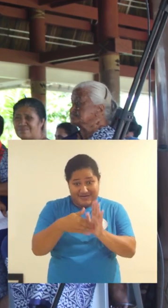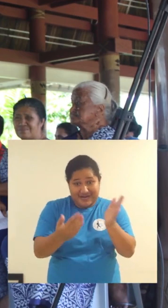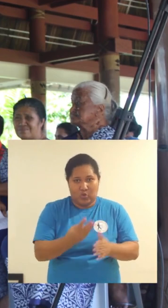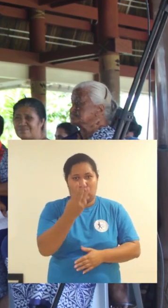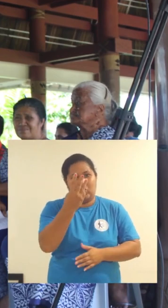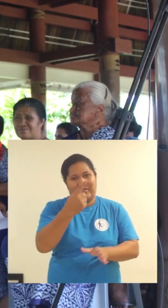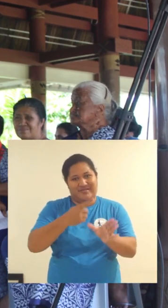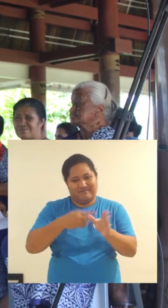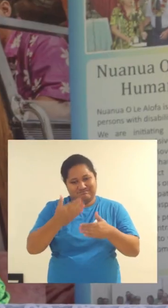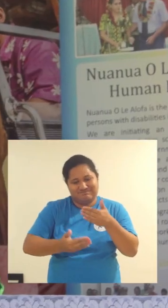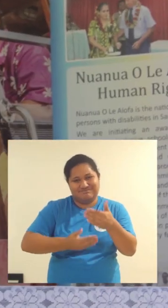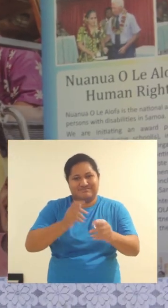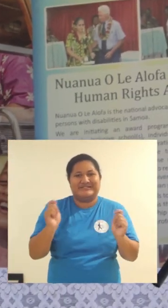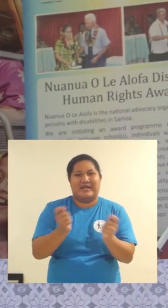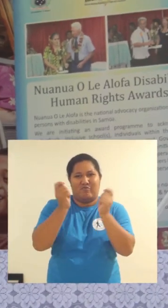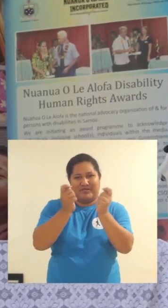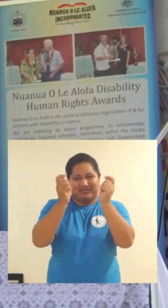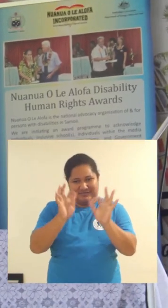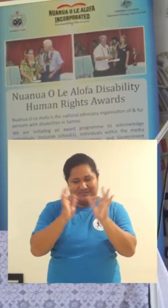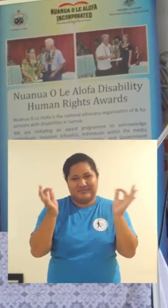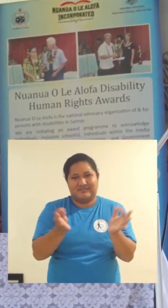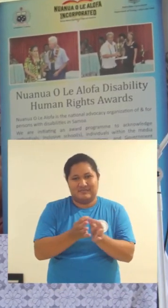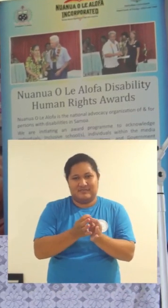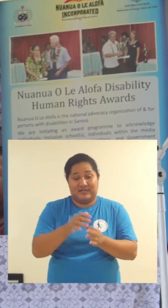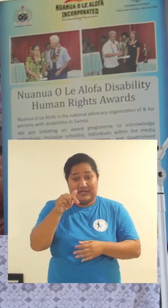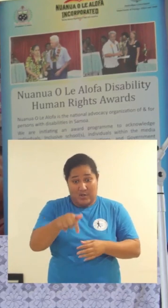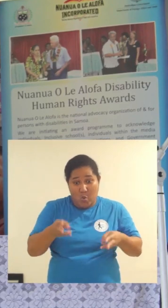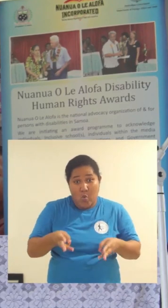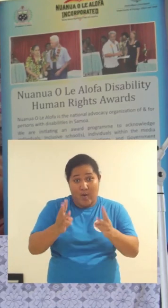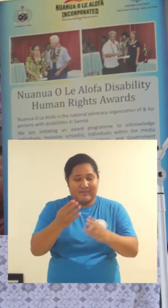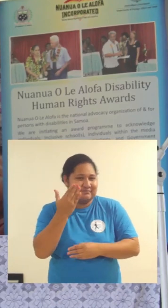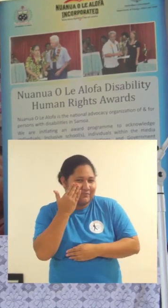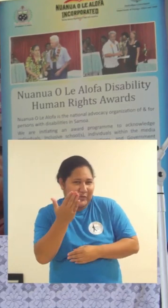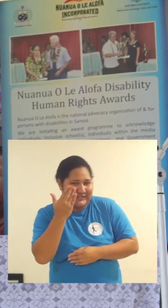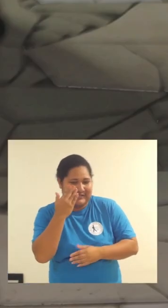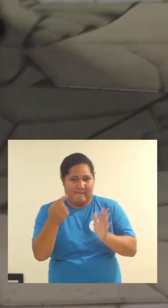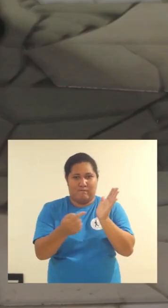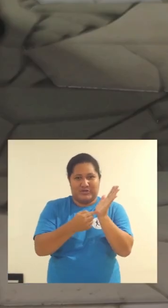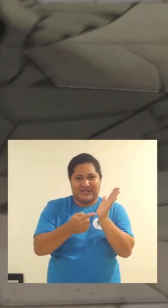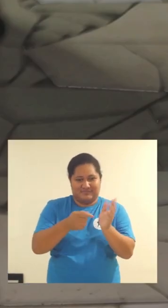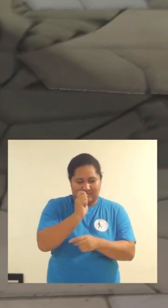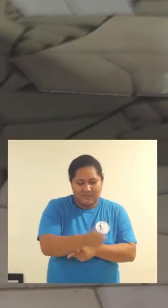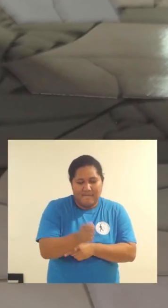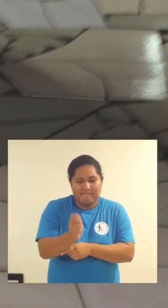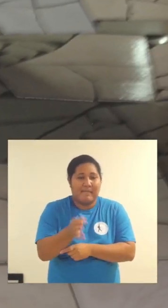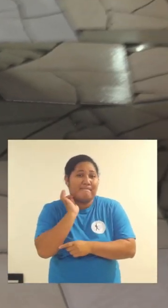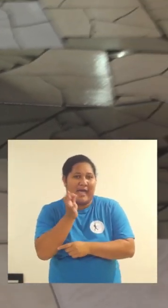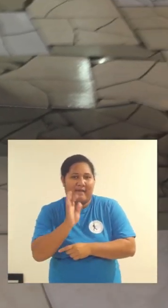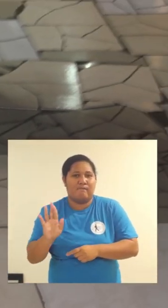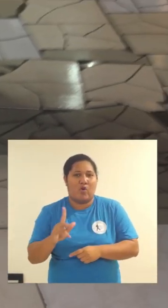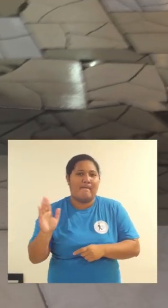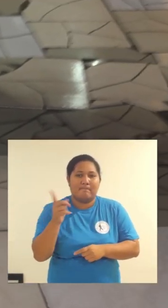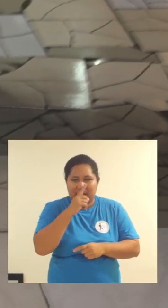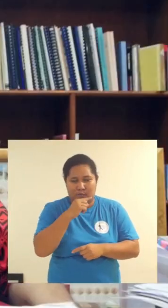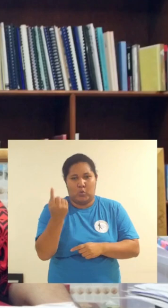from us. but just in few years, it's hard for We get to do.